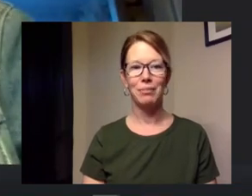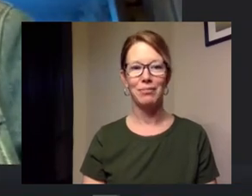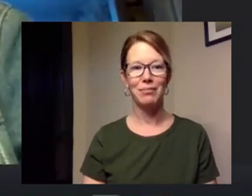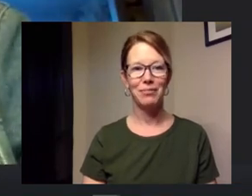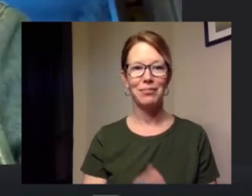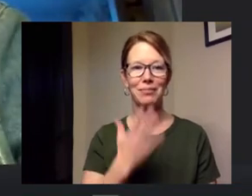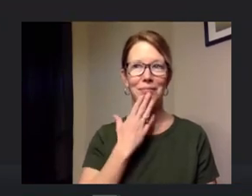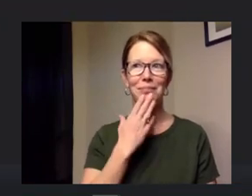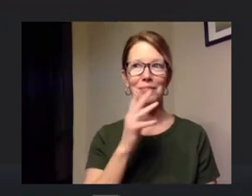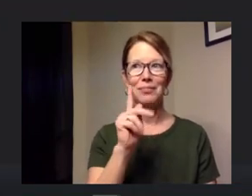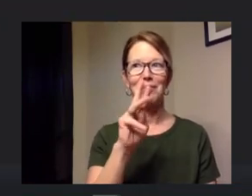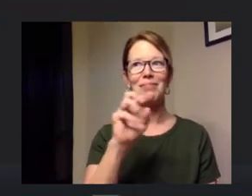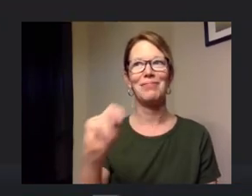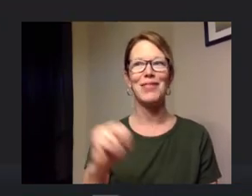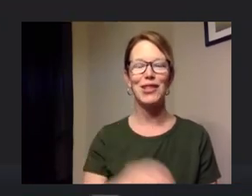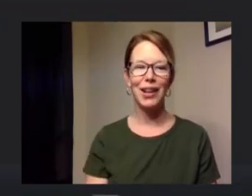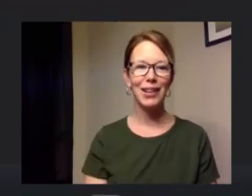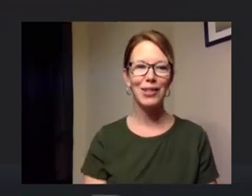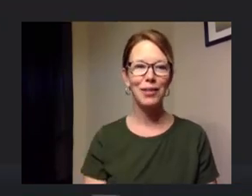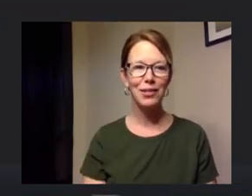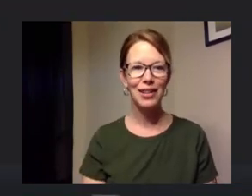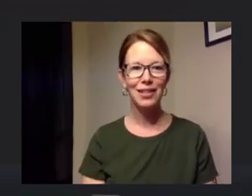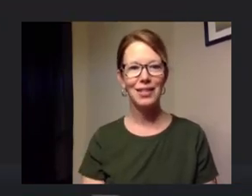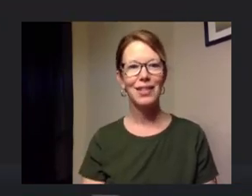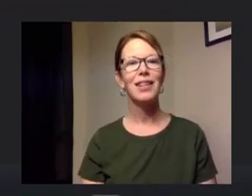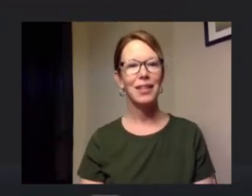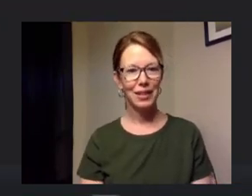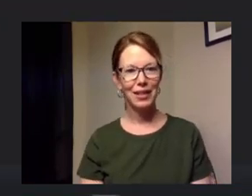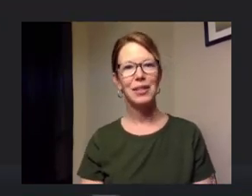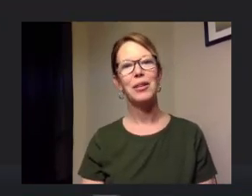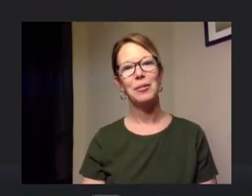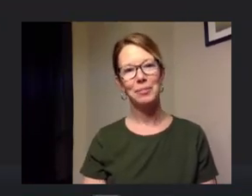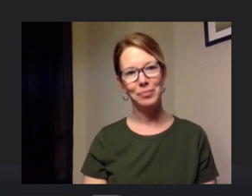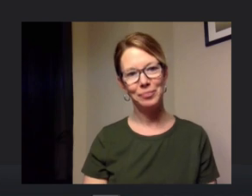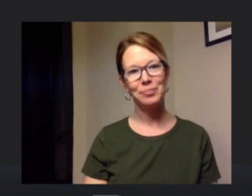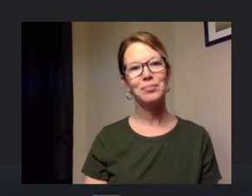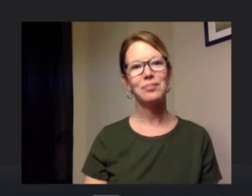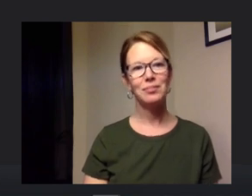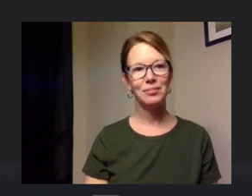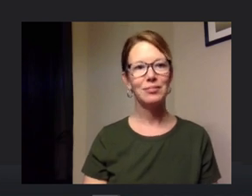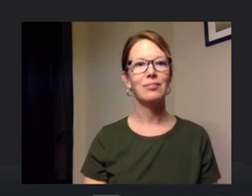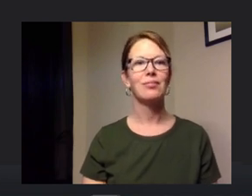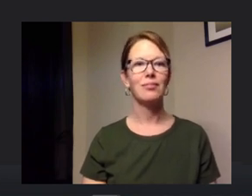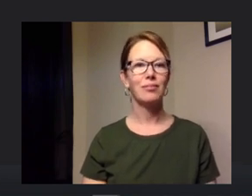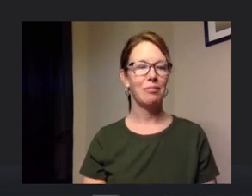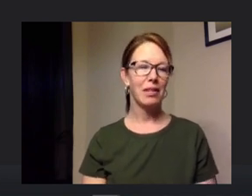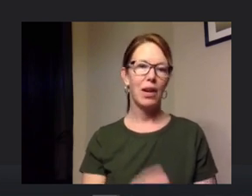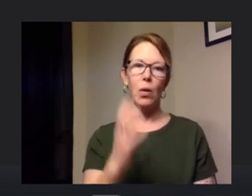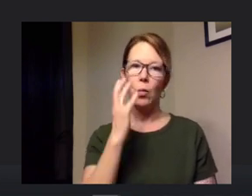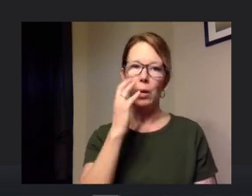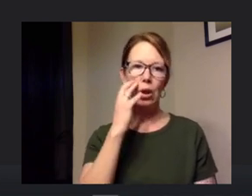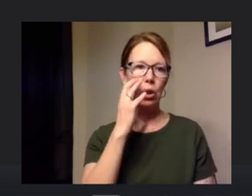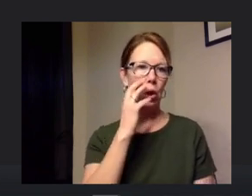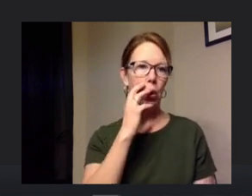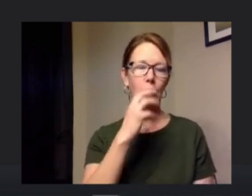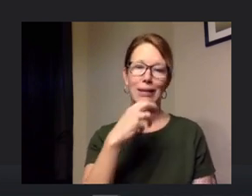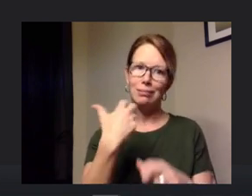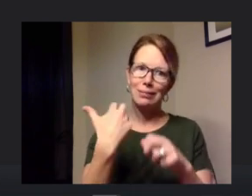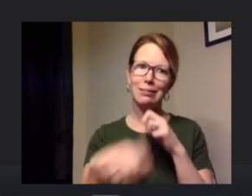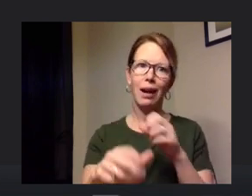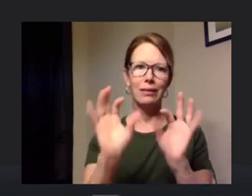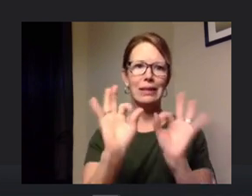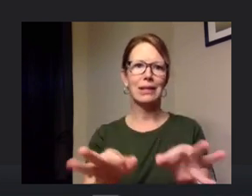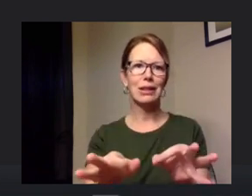we know we know that um you know it's a very difficult uh decision to want to